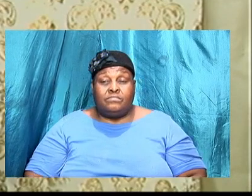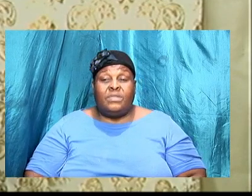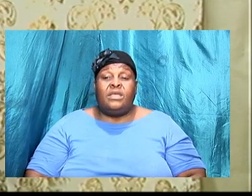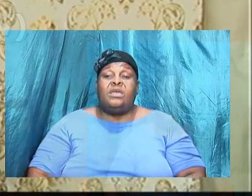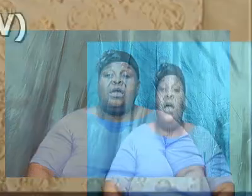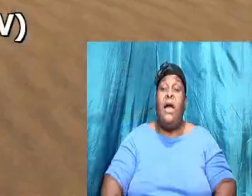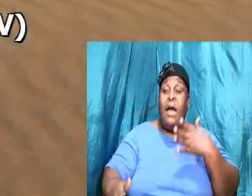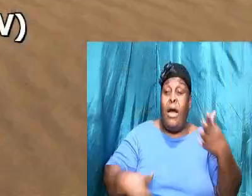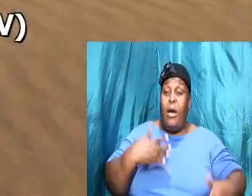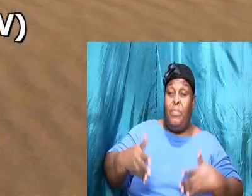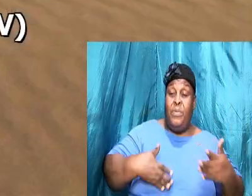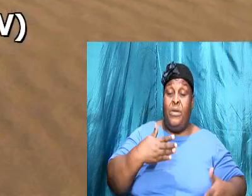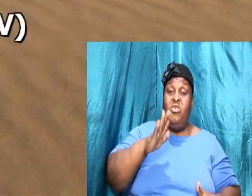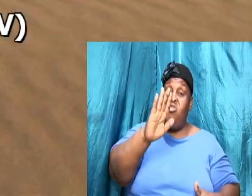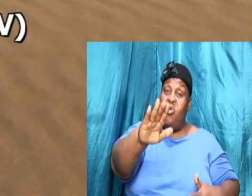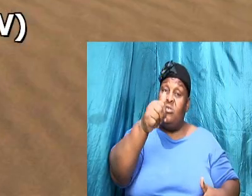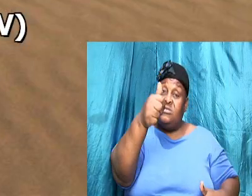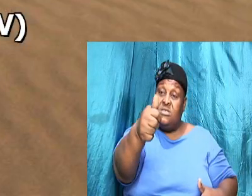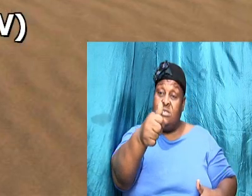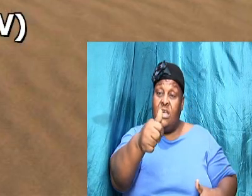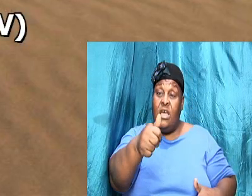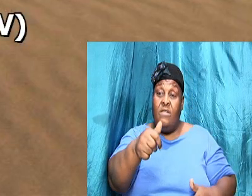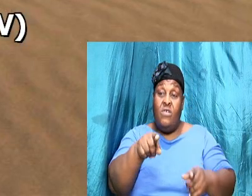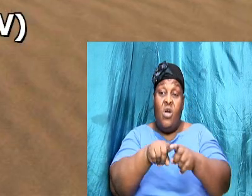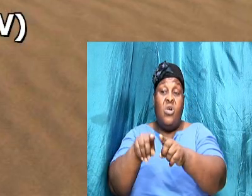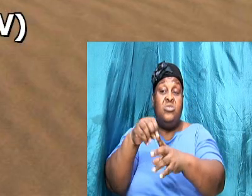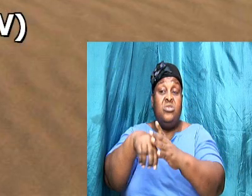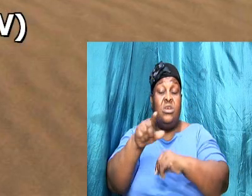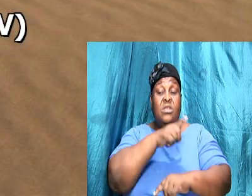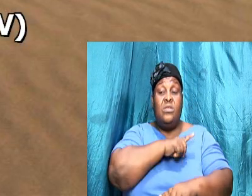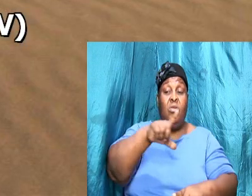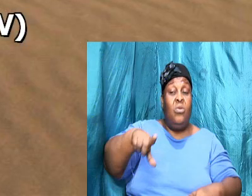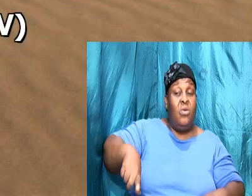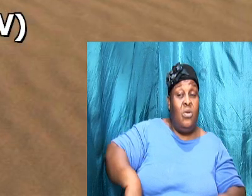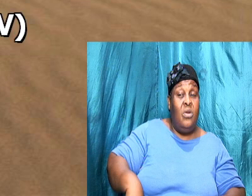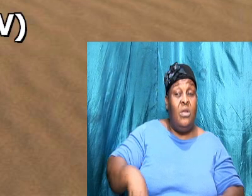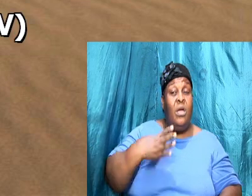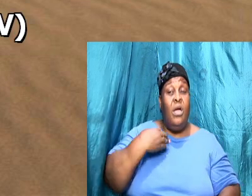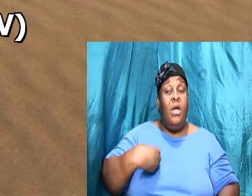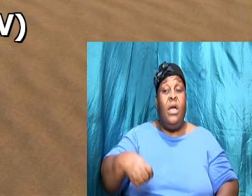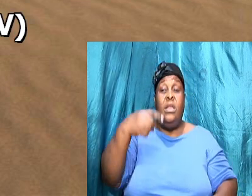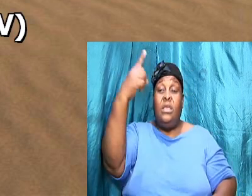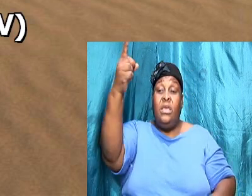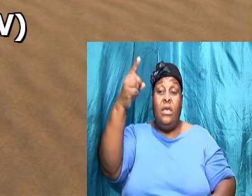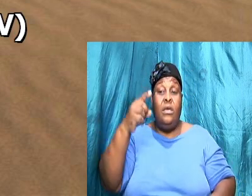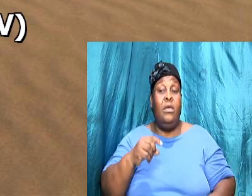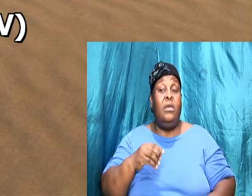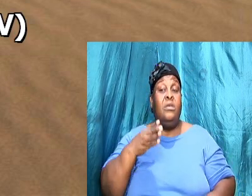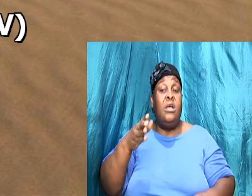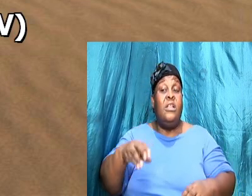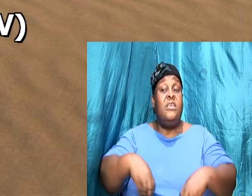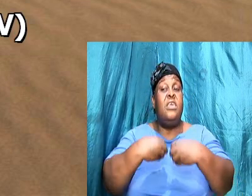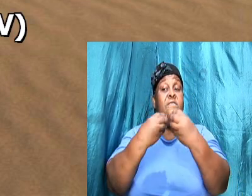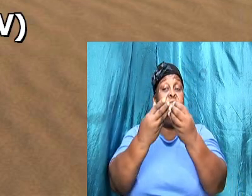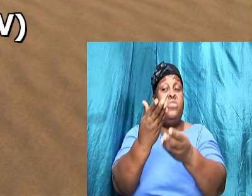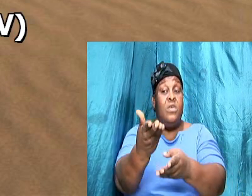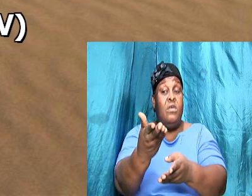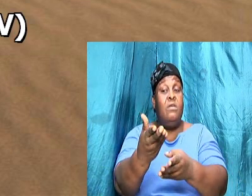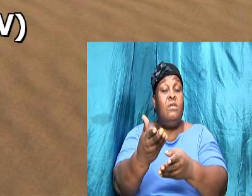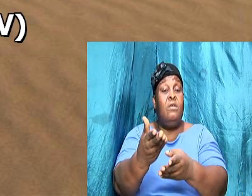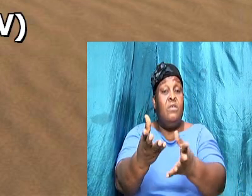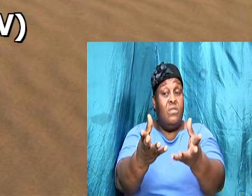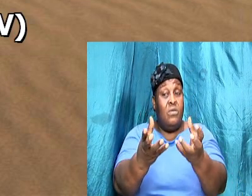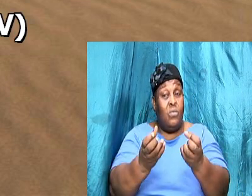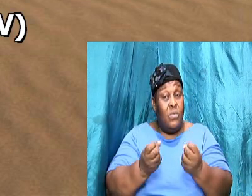Delight thyself also in the Lord and he shall give thee